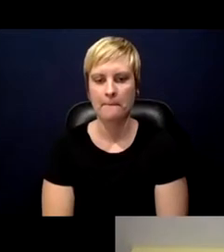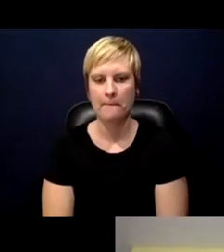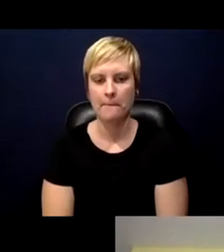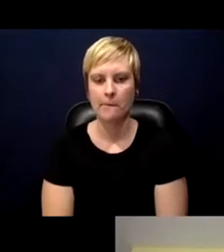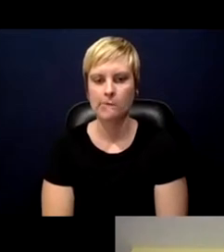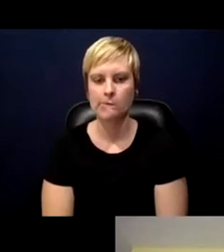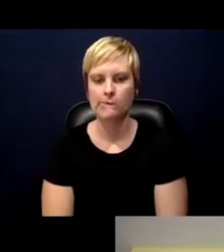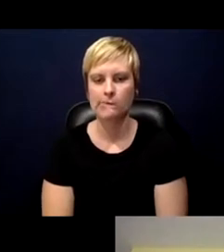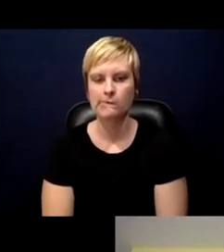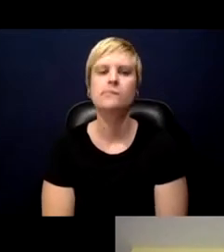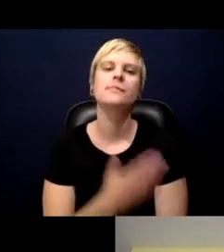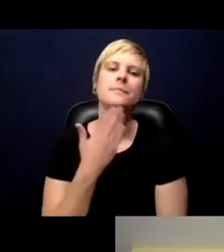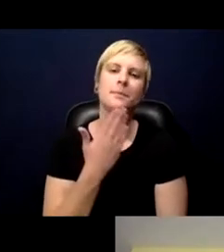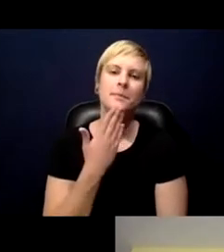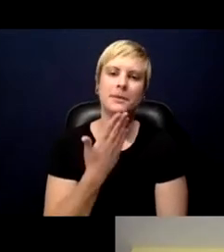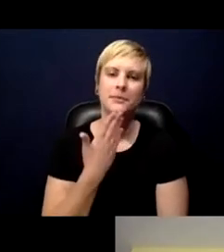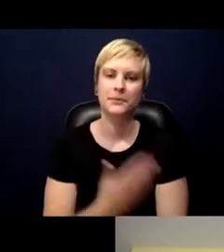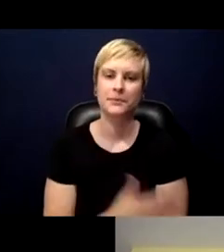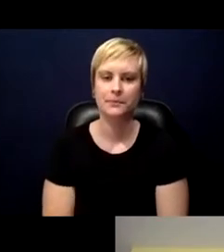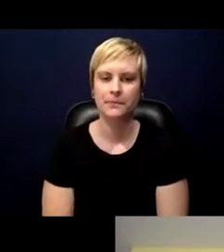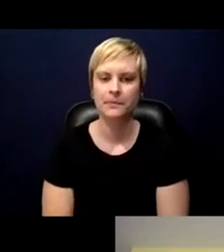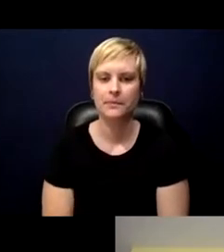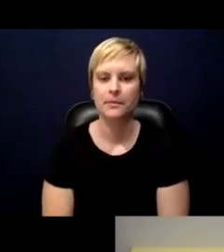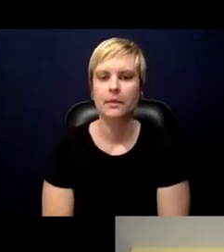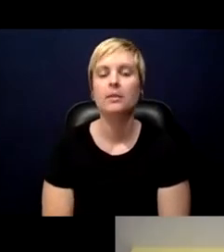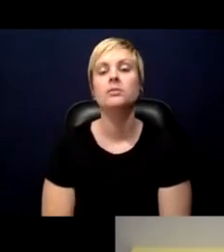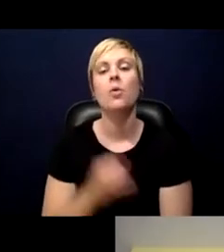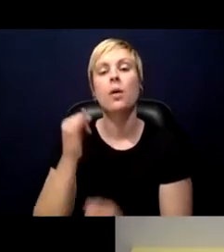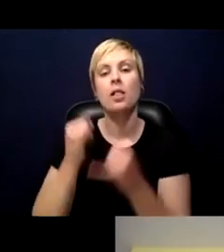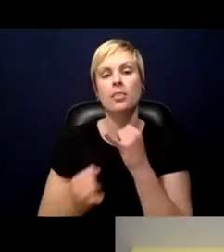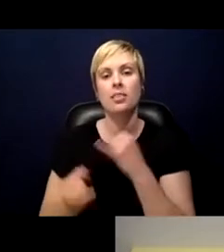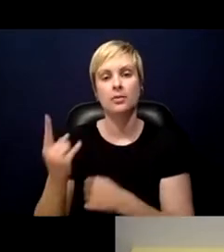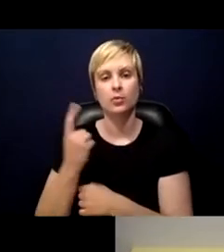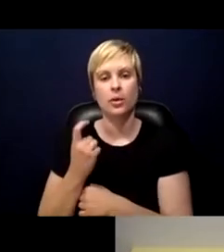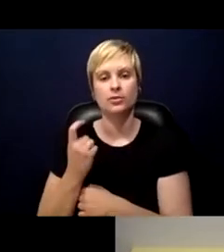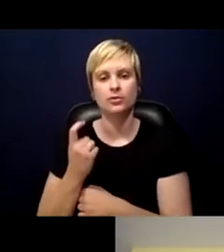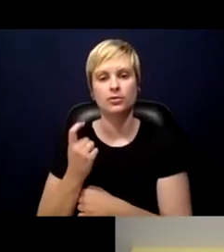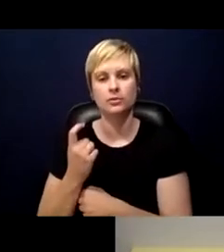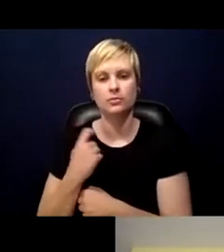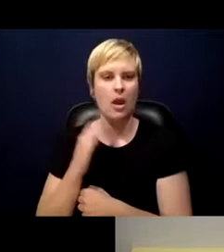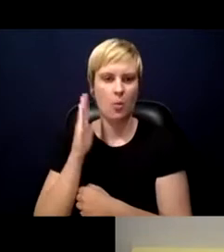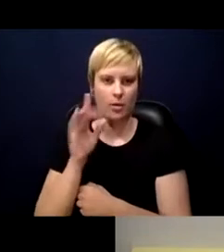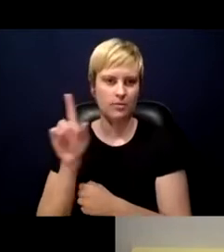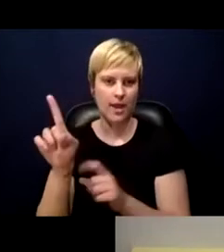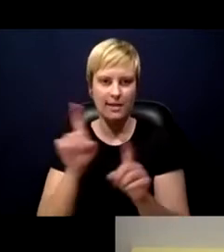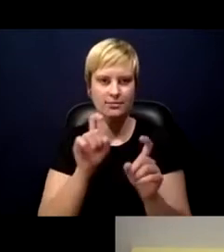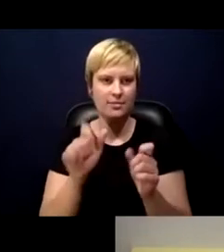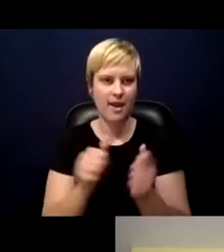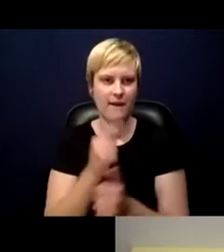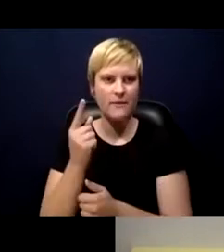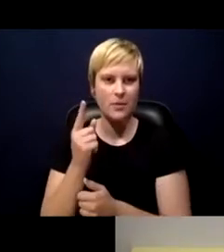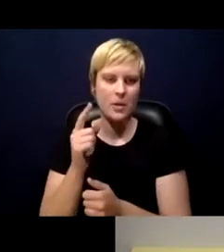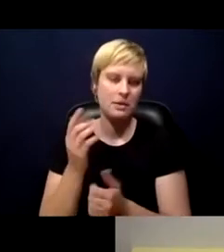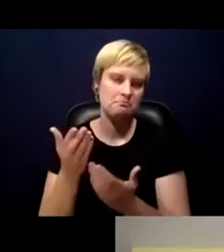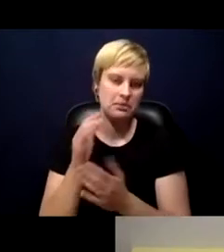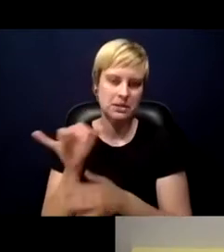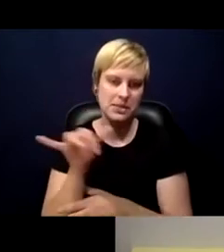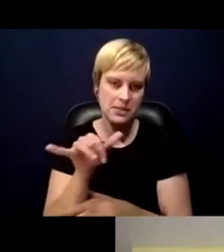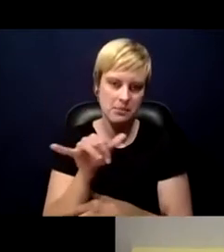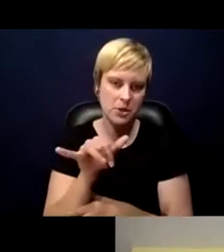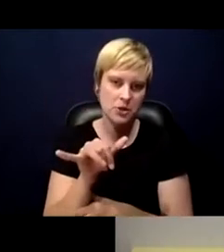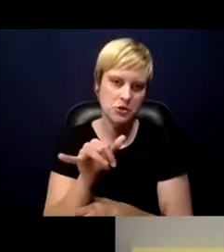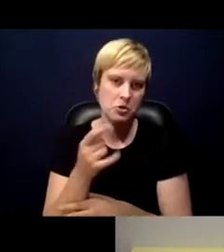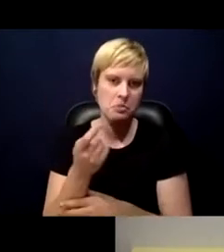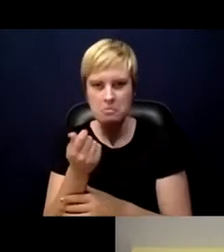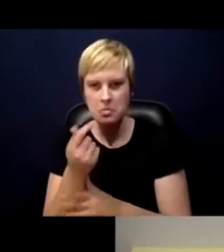Thank you so much. So for our last question, I'll ask this of everyone and it may be a similar, slightly a different